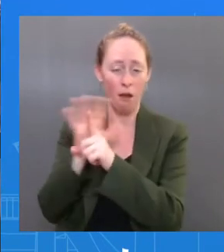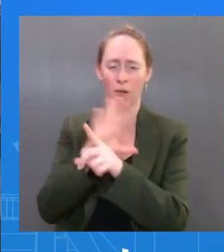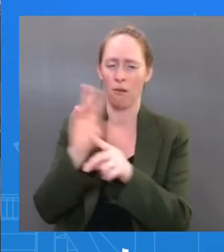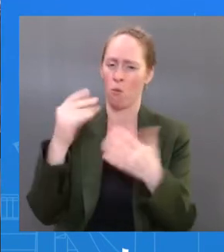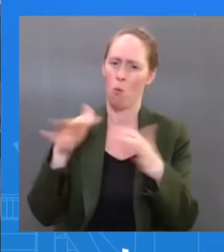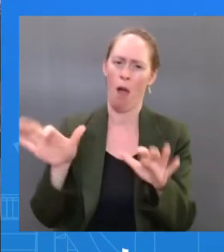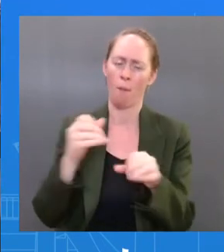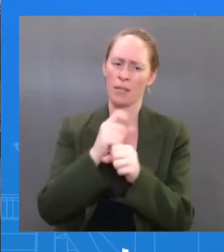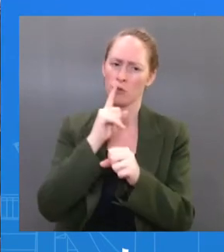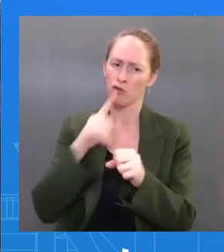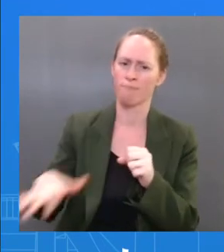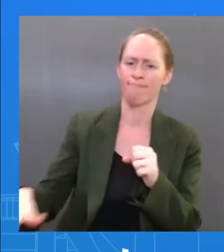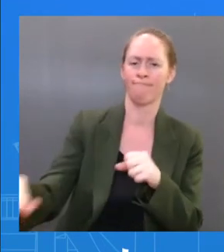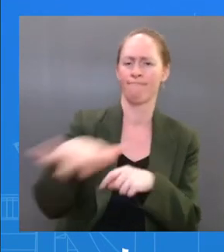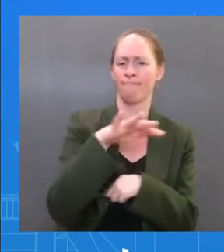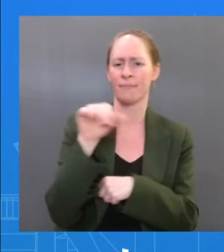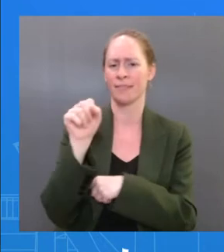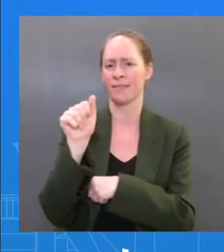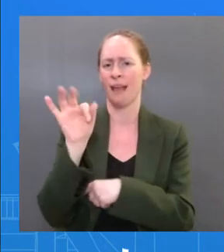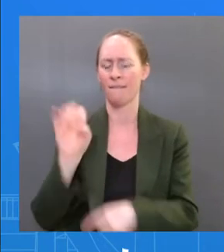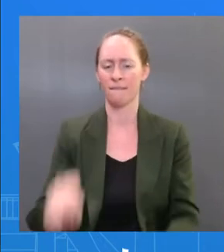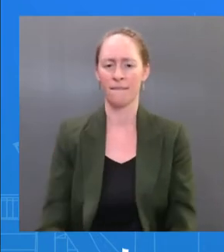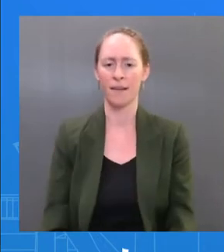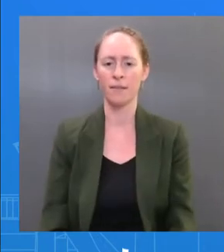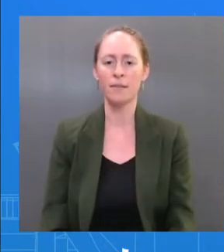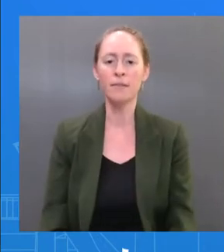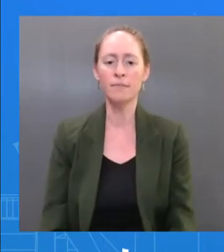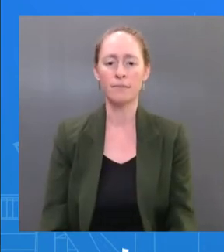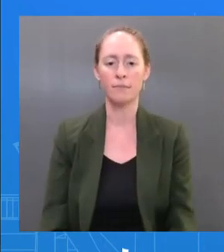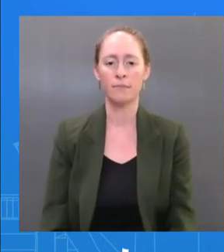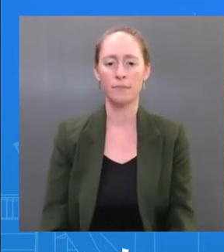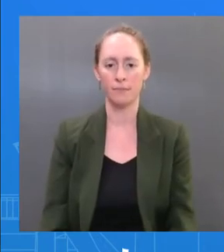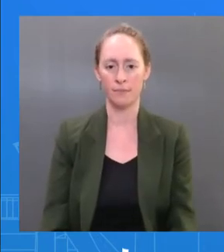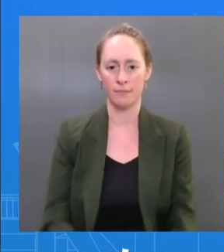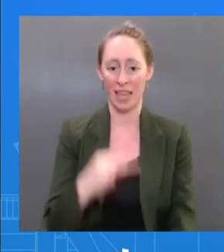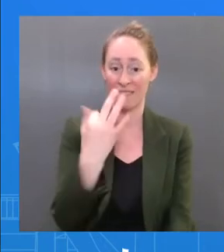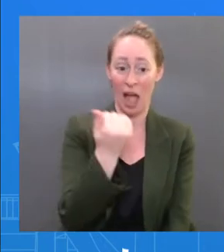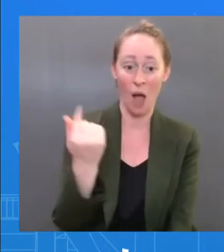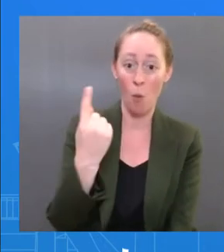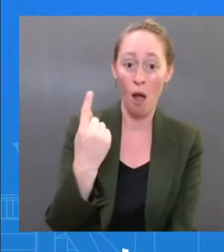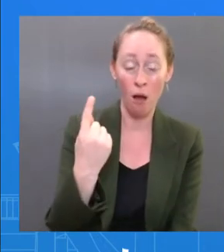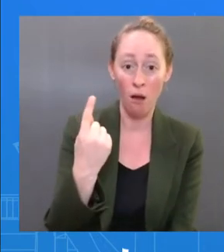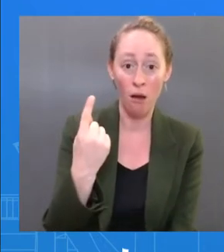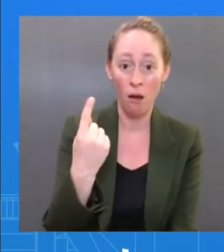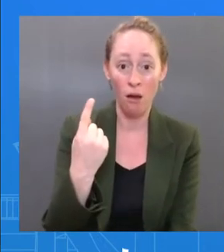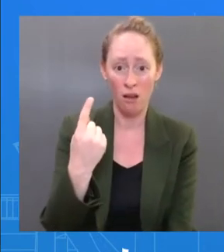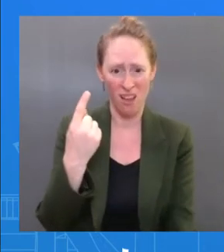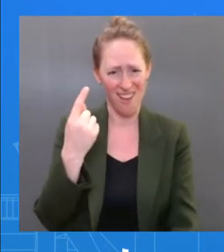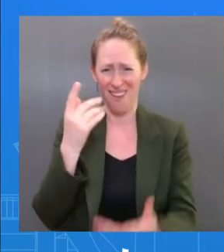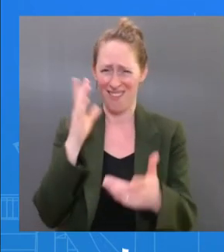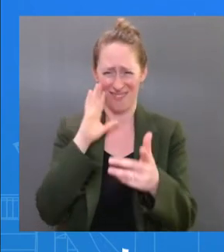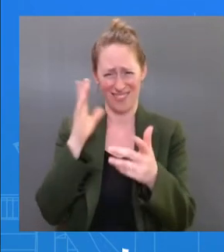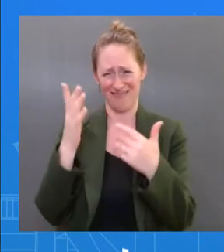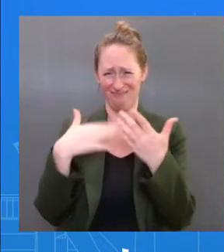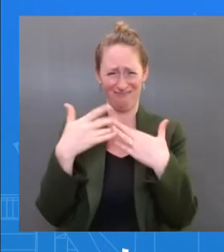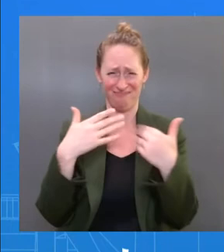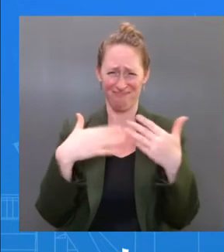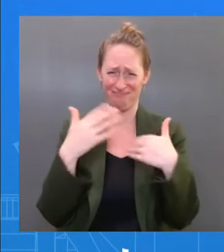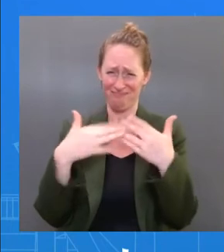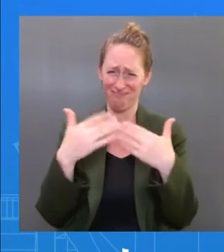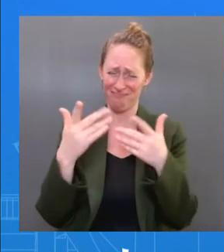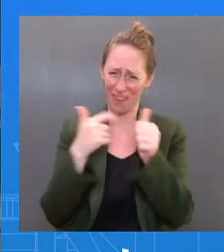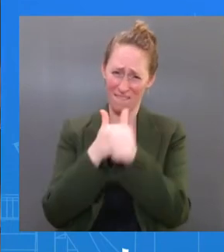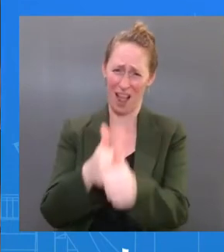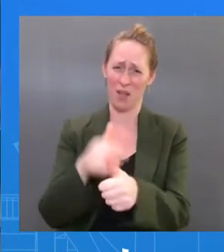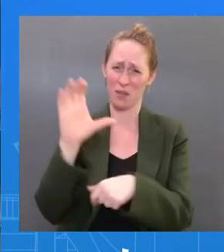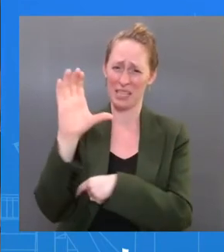the President. — yes, if anyone, to be quite honest, because we are going to follow CDC guidance. The And to follow on what you had said earlier about — we'll be getting